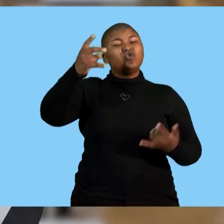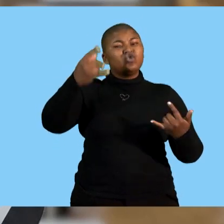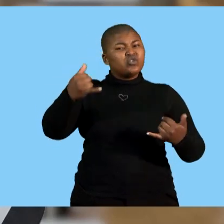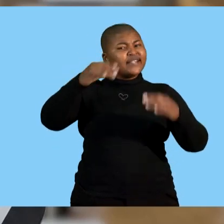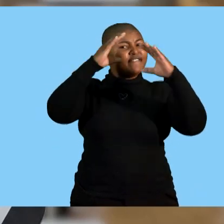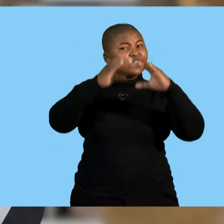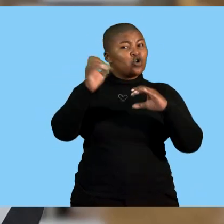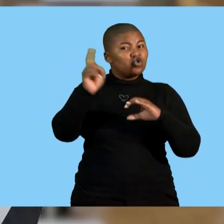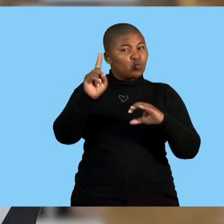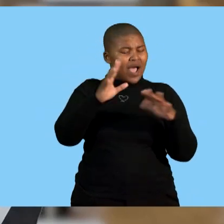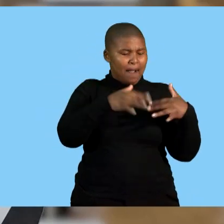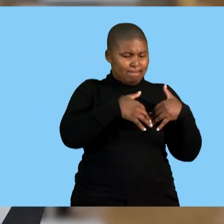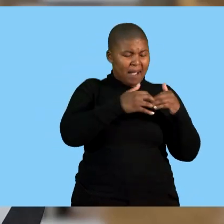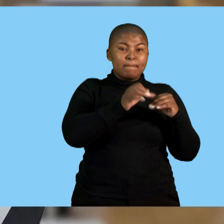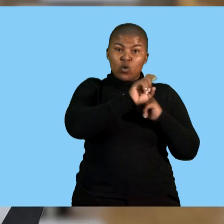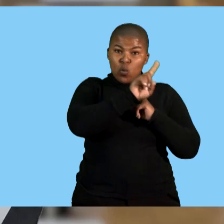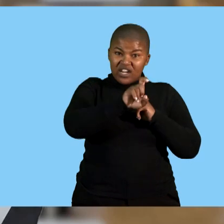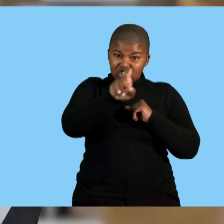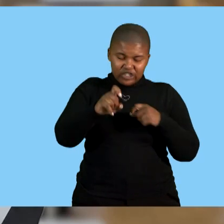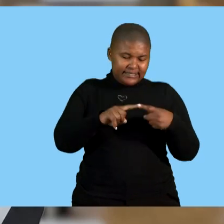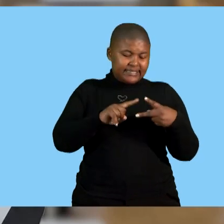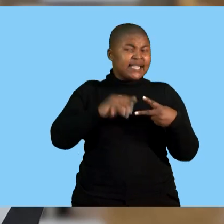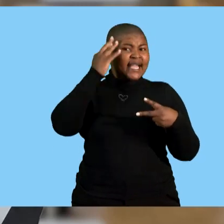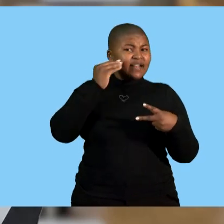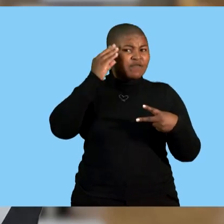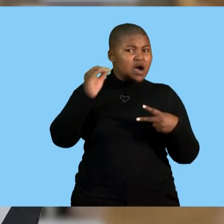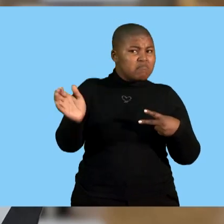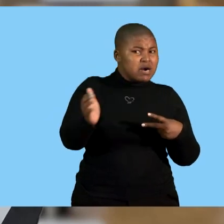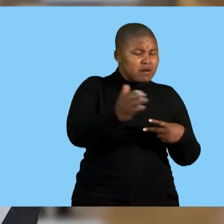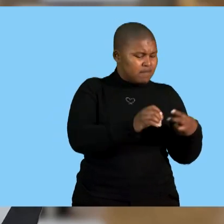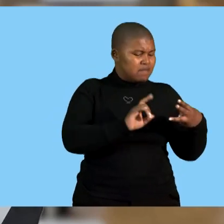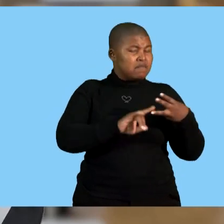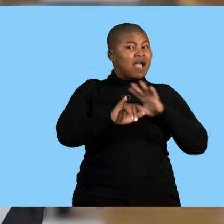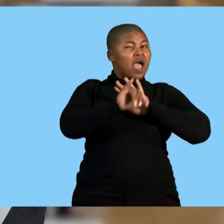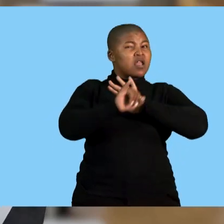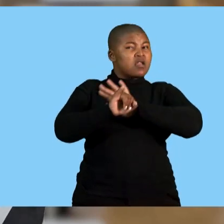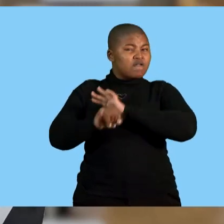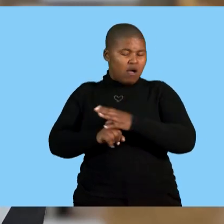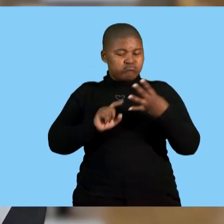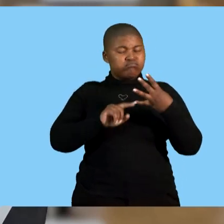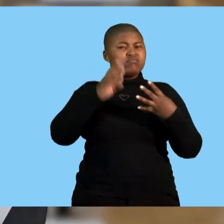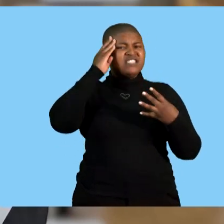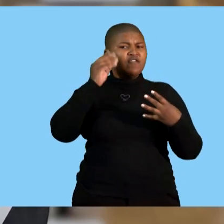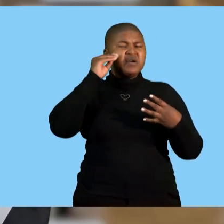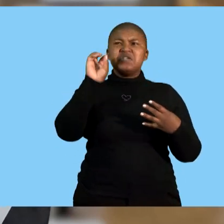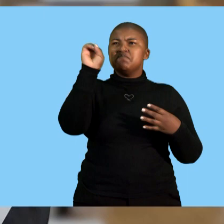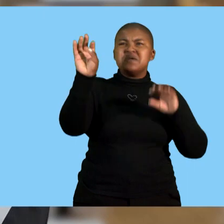on developing questions, collecting data, classifying and organizing data.